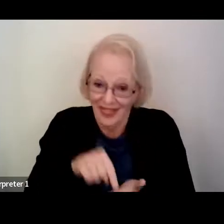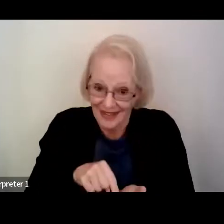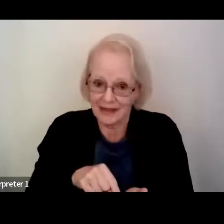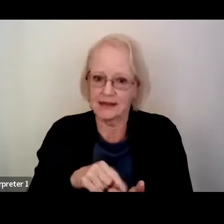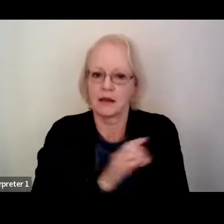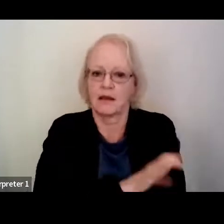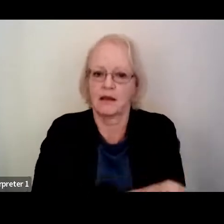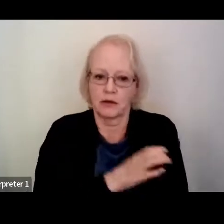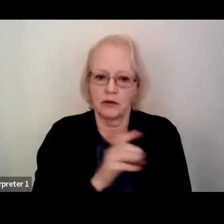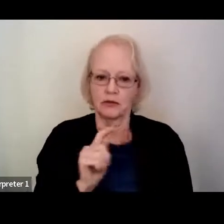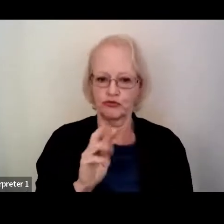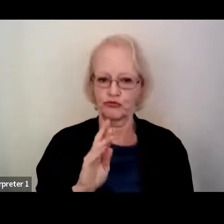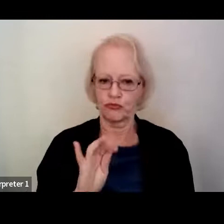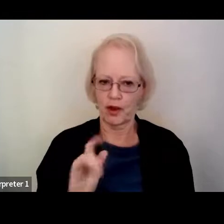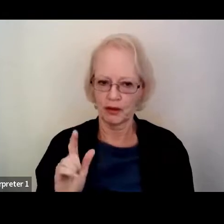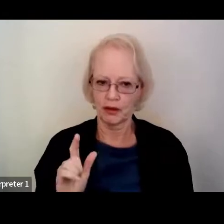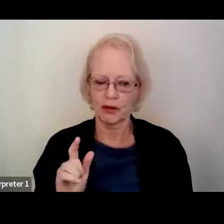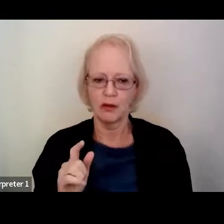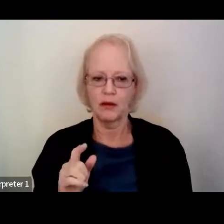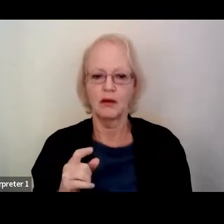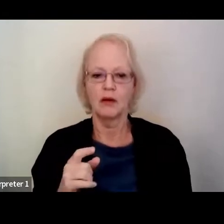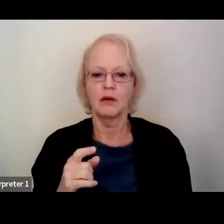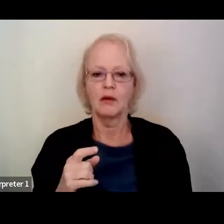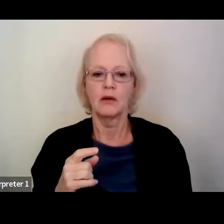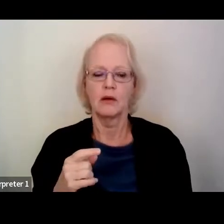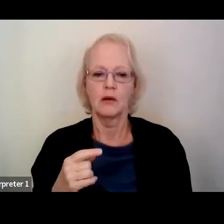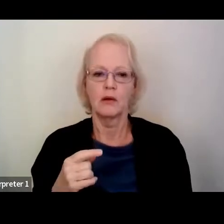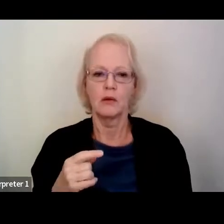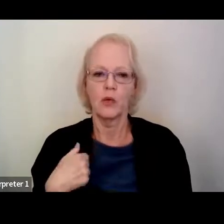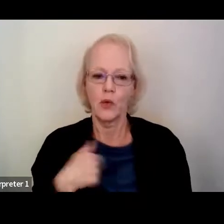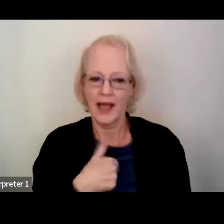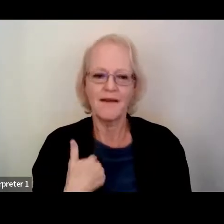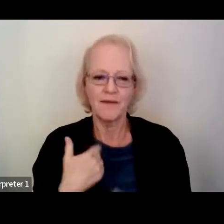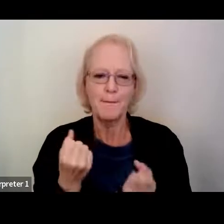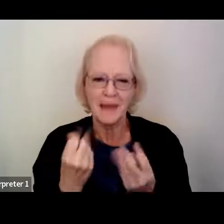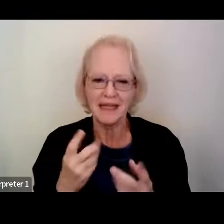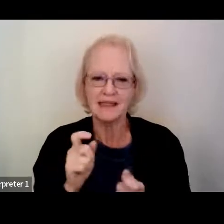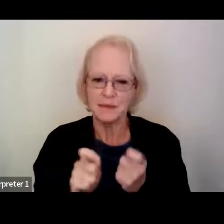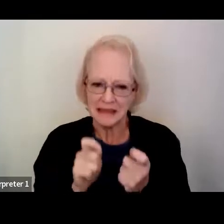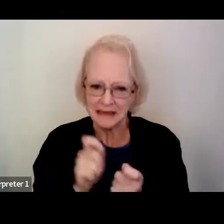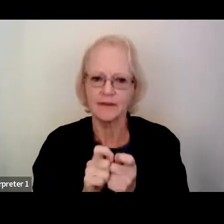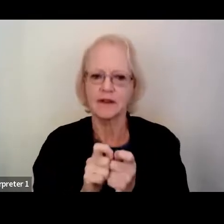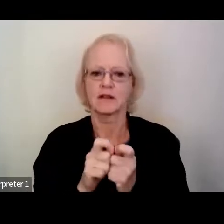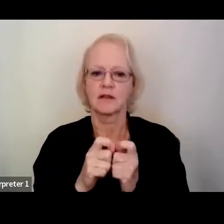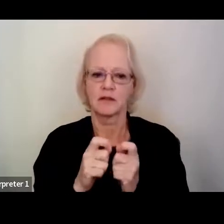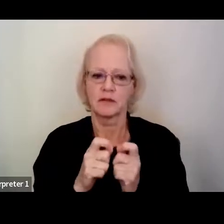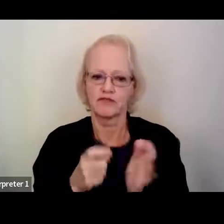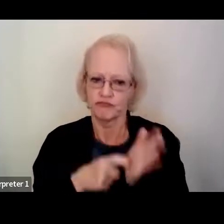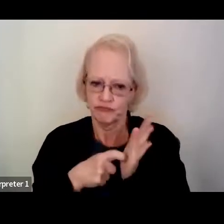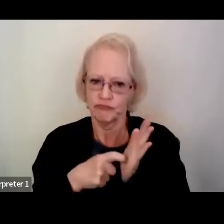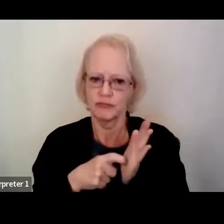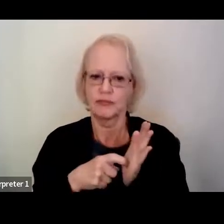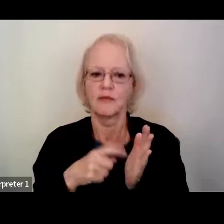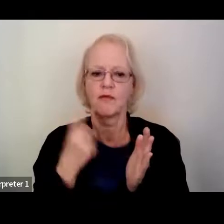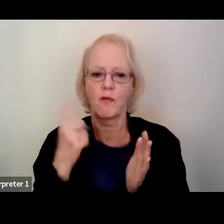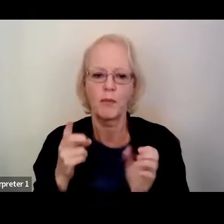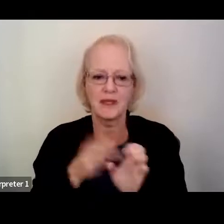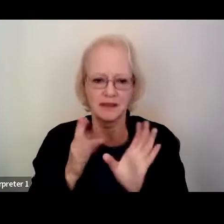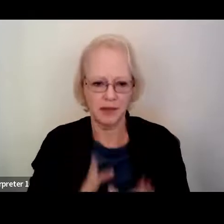have many specific guidelines for participation that are set in place.